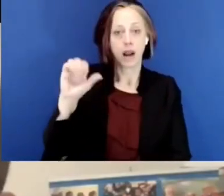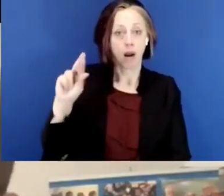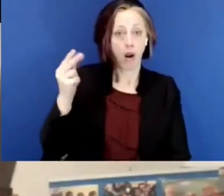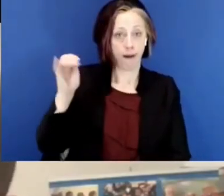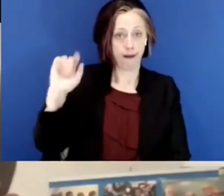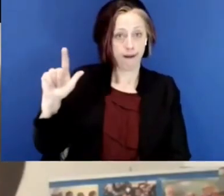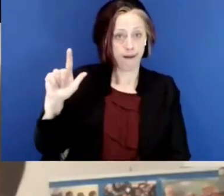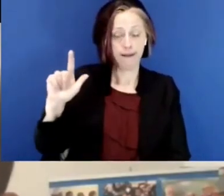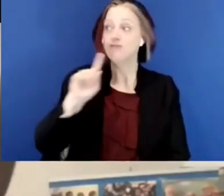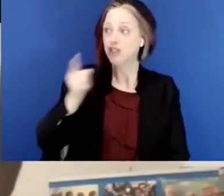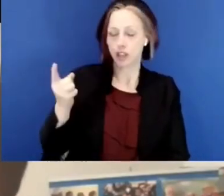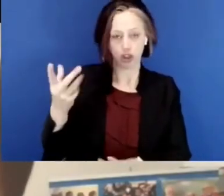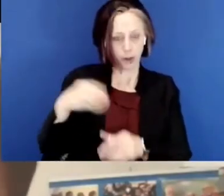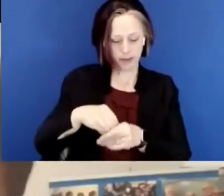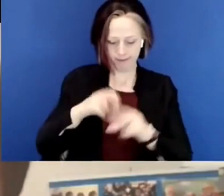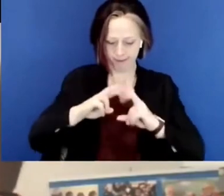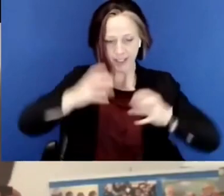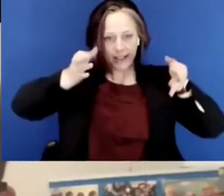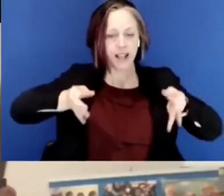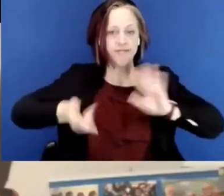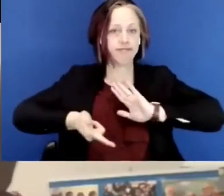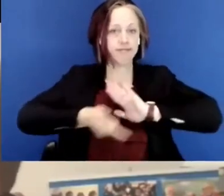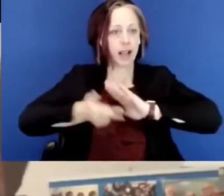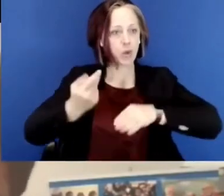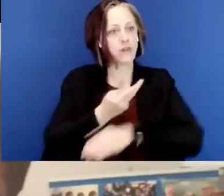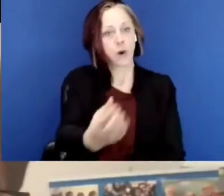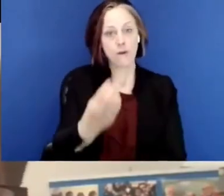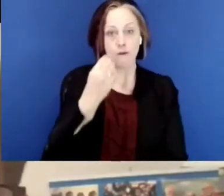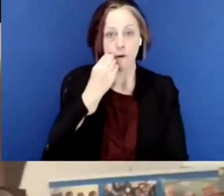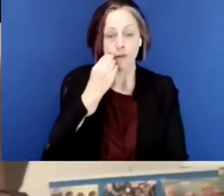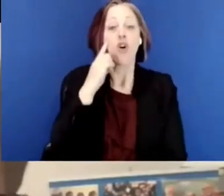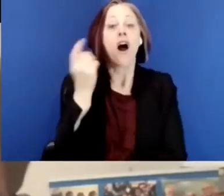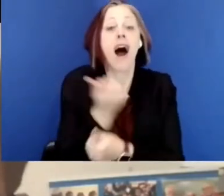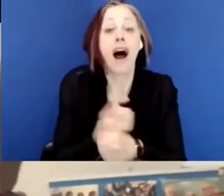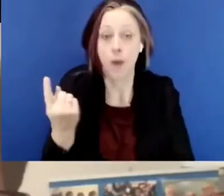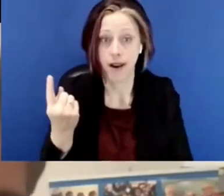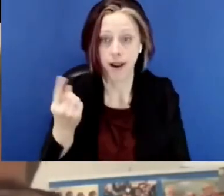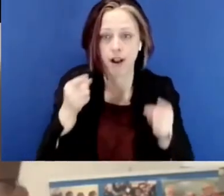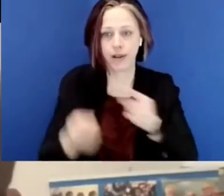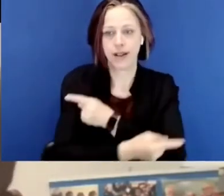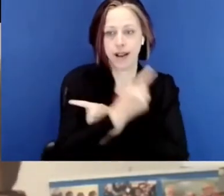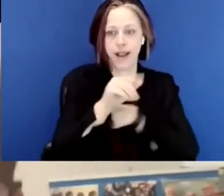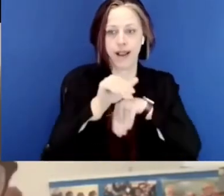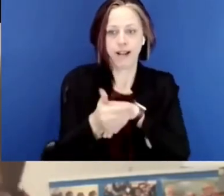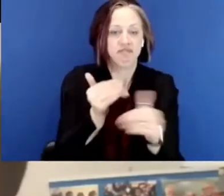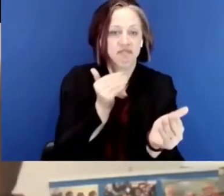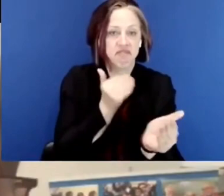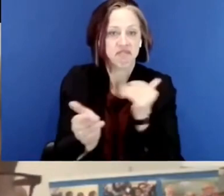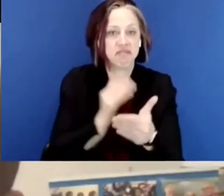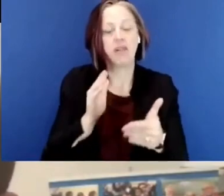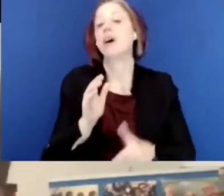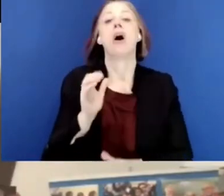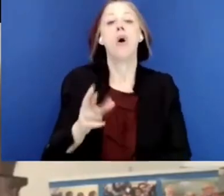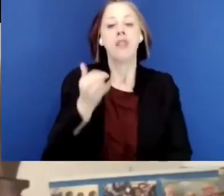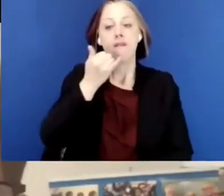like for example, the company Cargill who internally made the decision to ban the use of cell phones by anybody during the